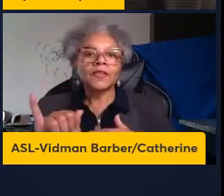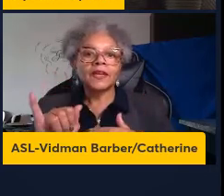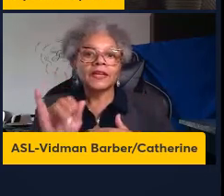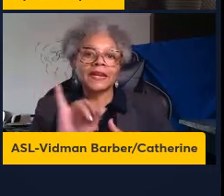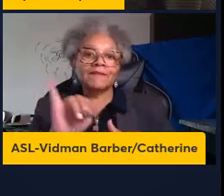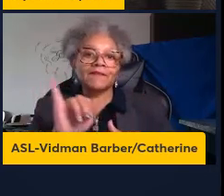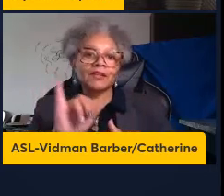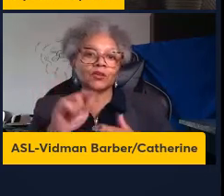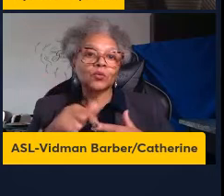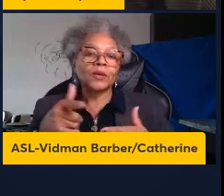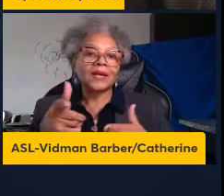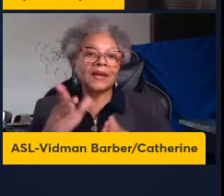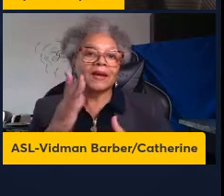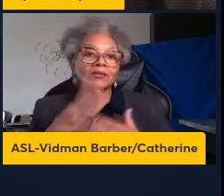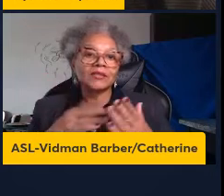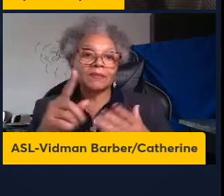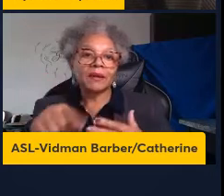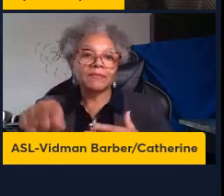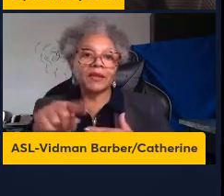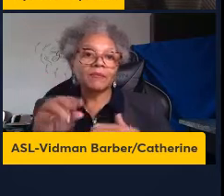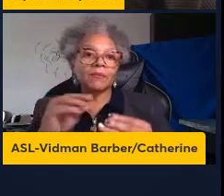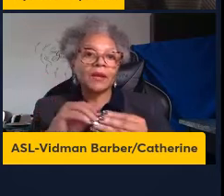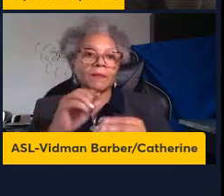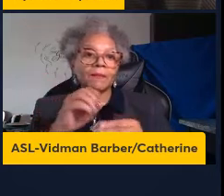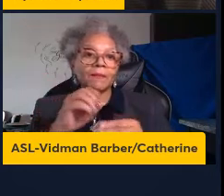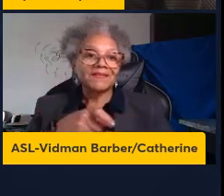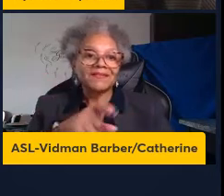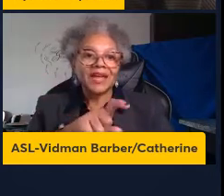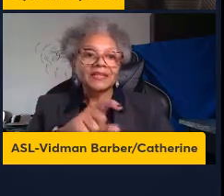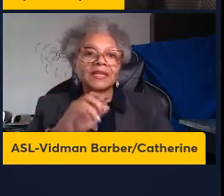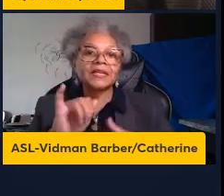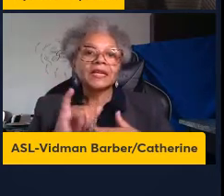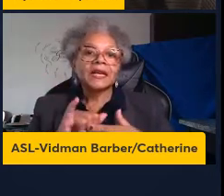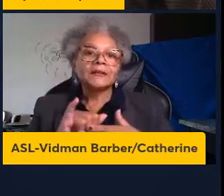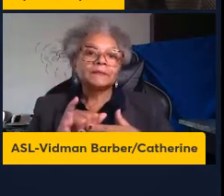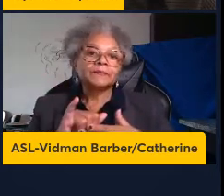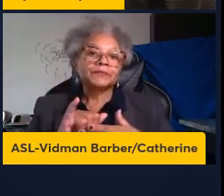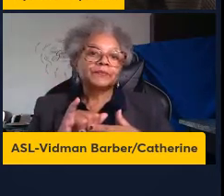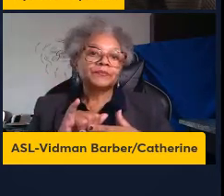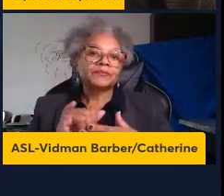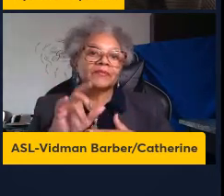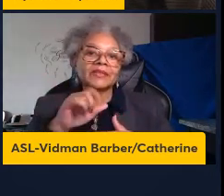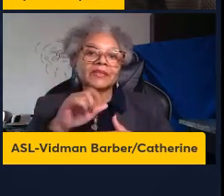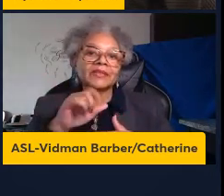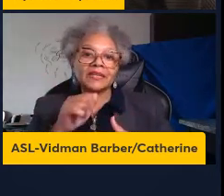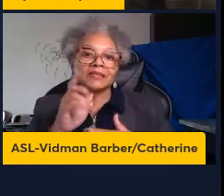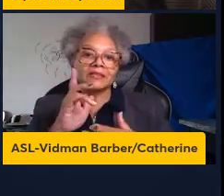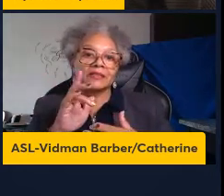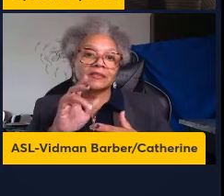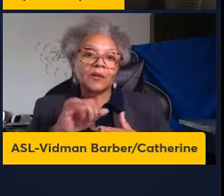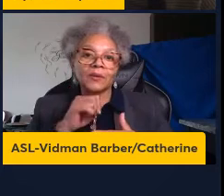some of them some of them were infected with trichurus muris and then some were left